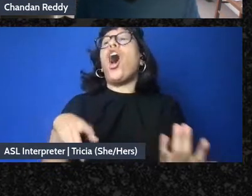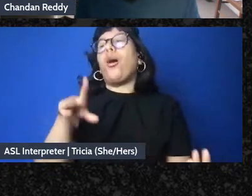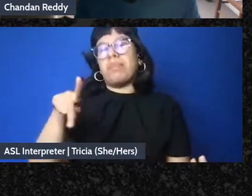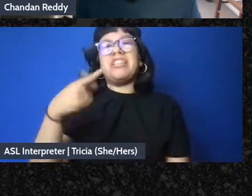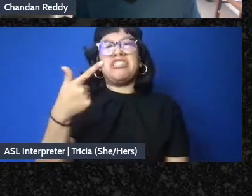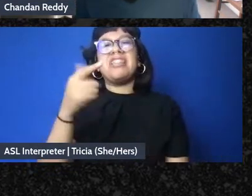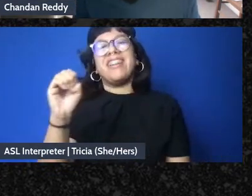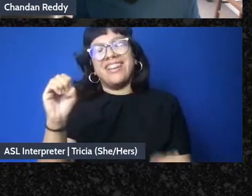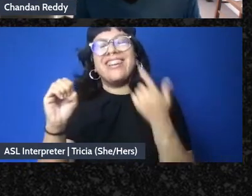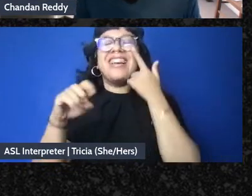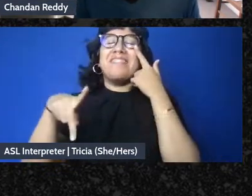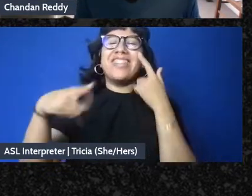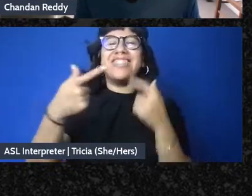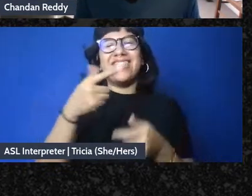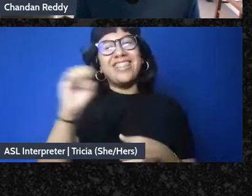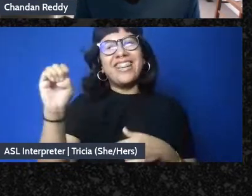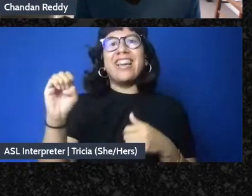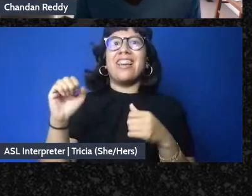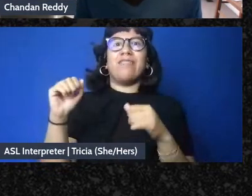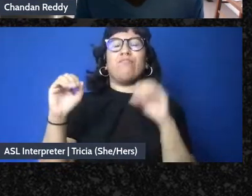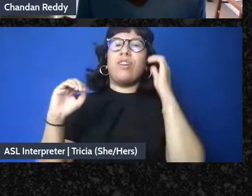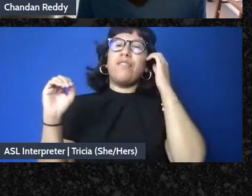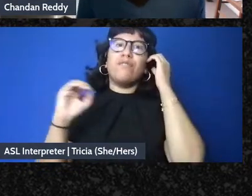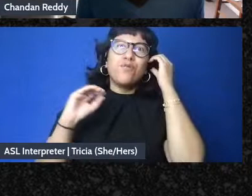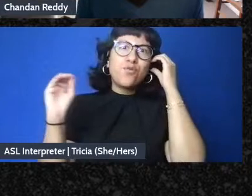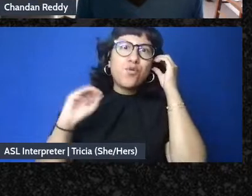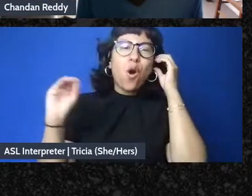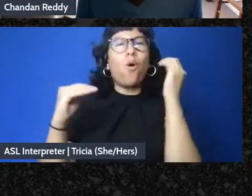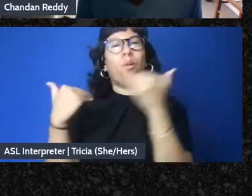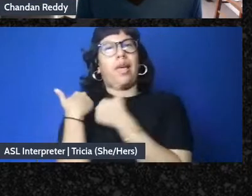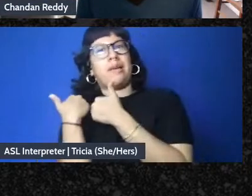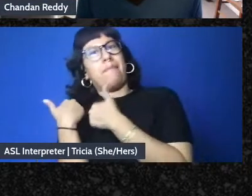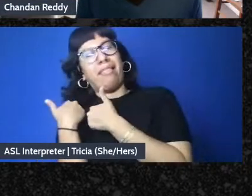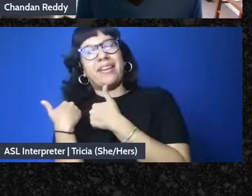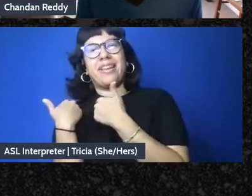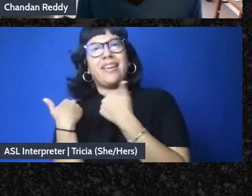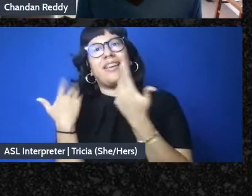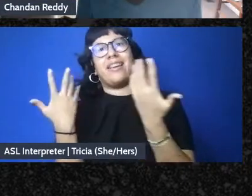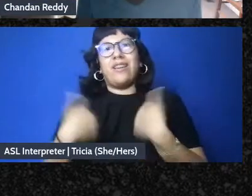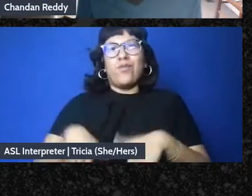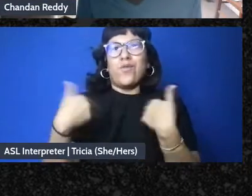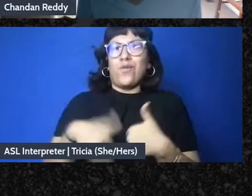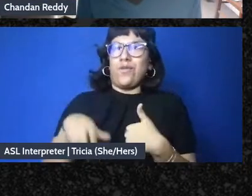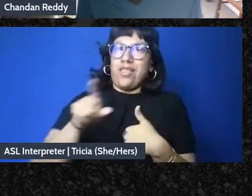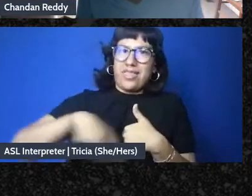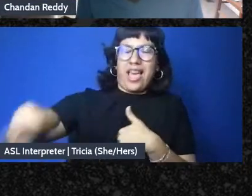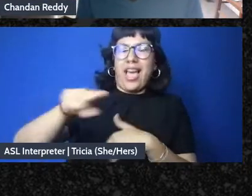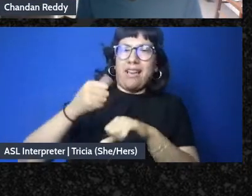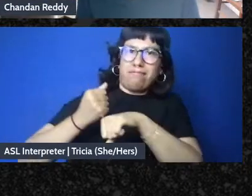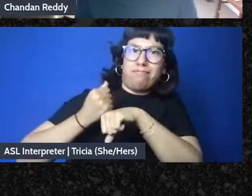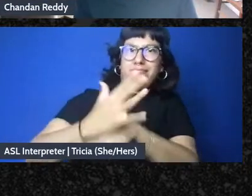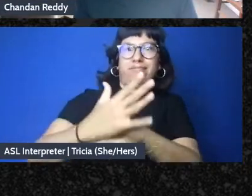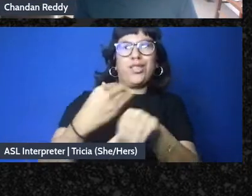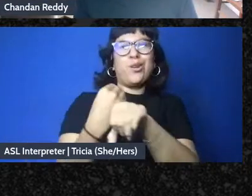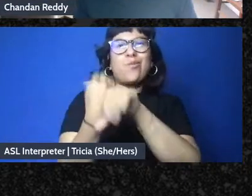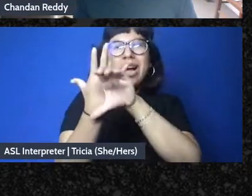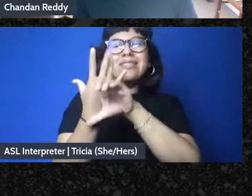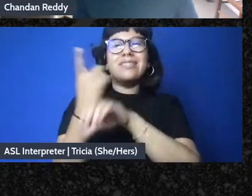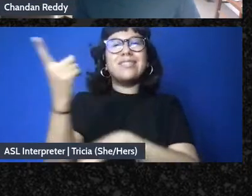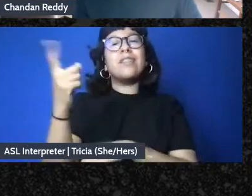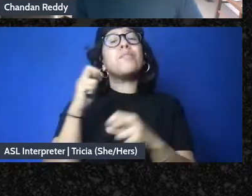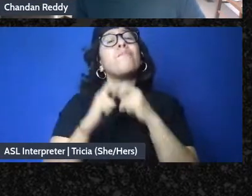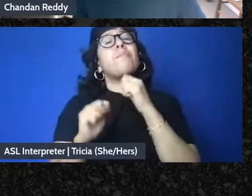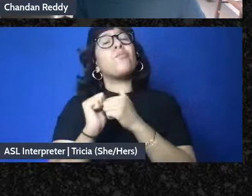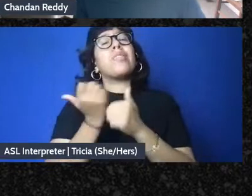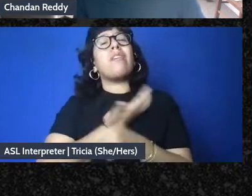makes it so they have no liability like this part where the government produces the crises the problem with our